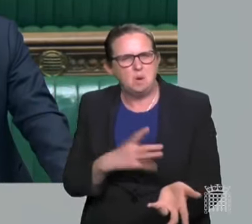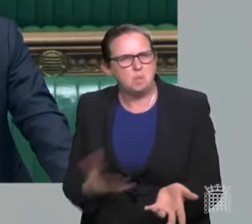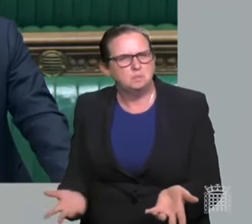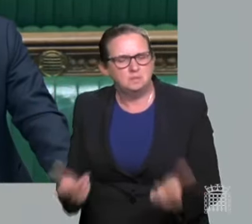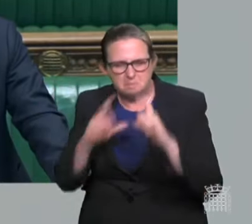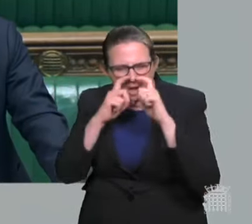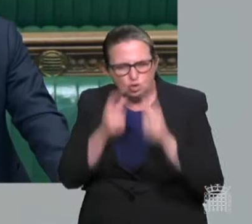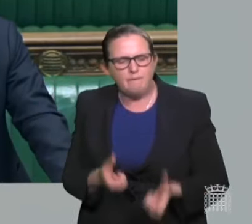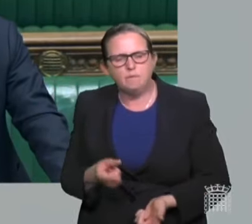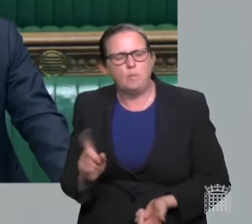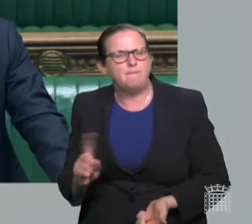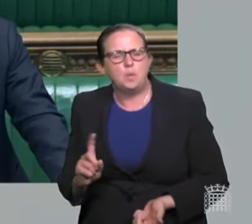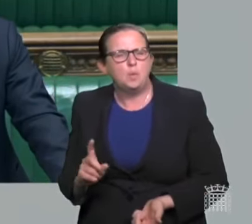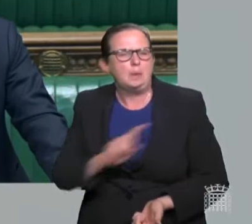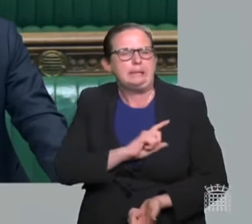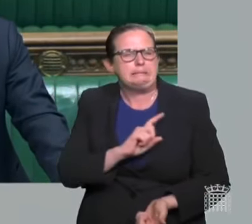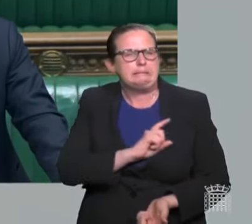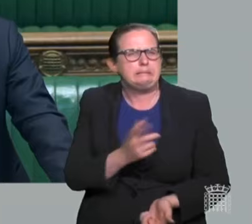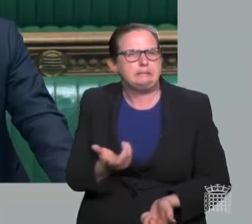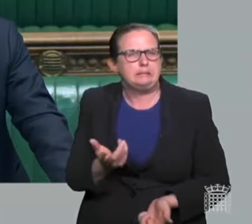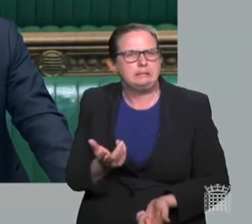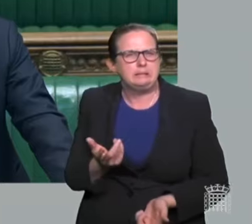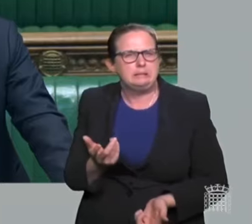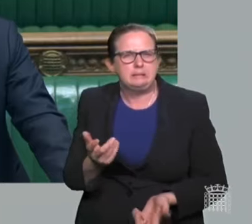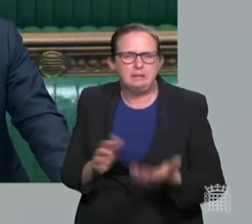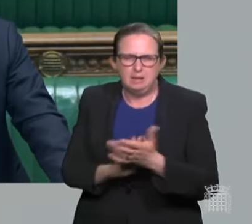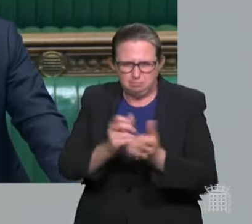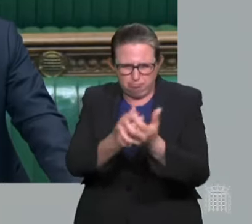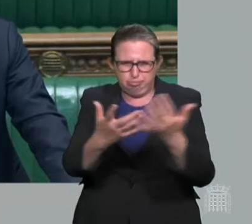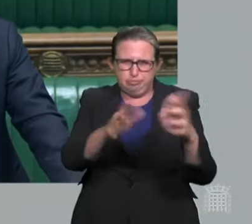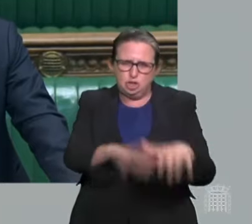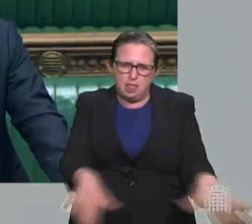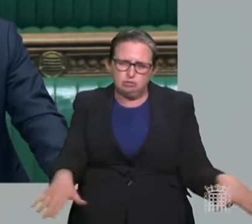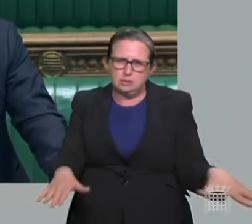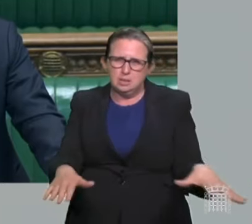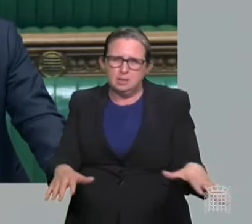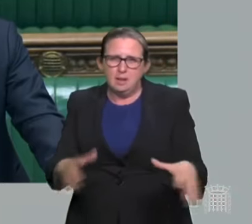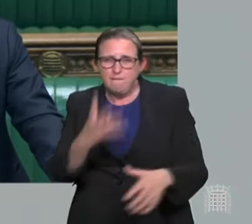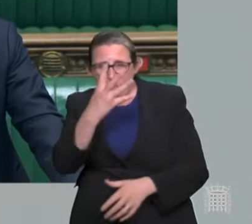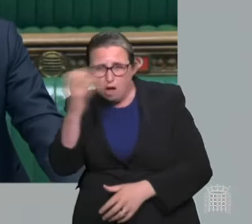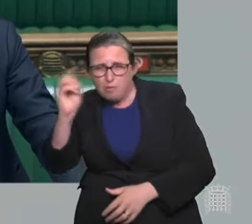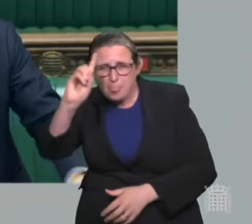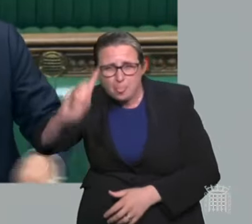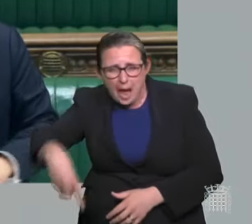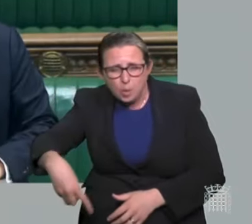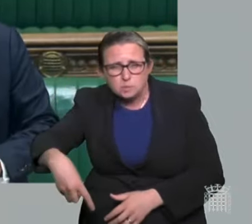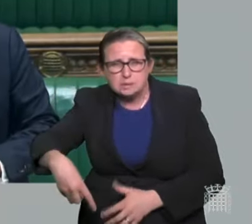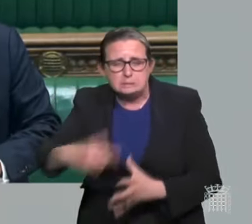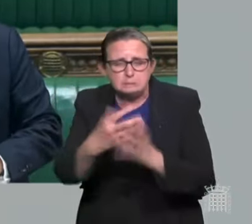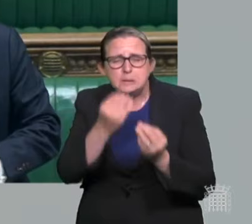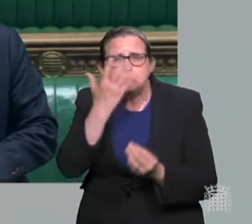Mr Speaker. And indeed, it would probably help us get some of those 400,000 children back into school who have been off school because